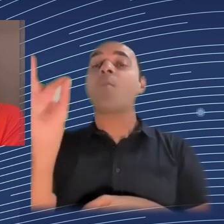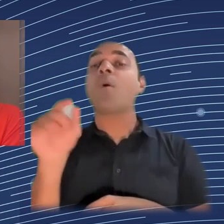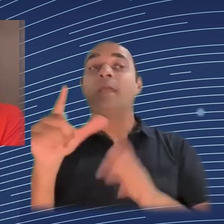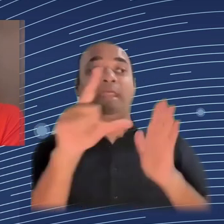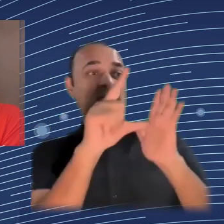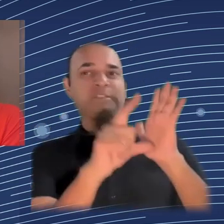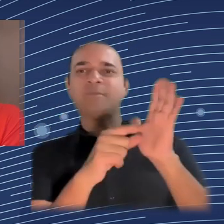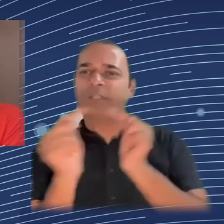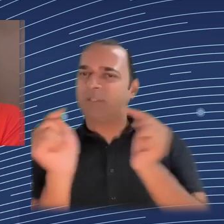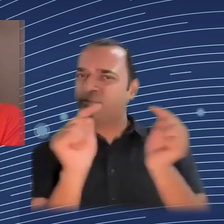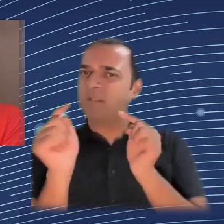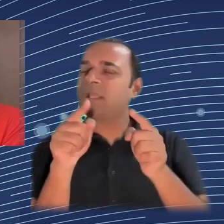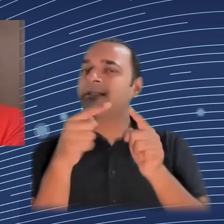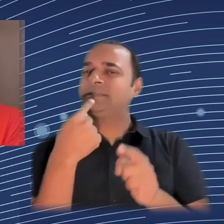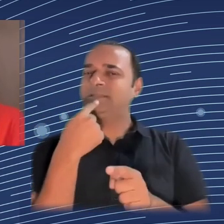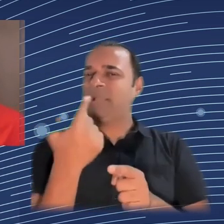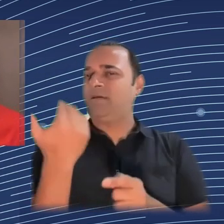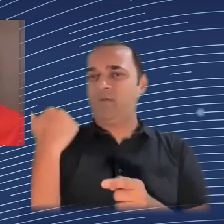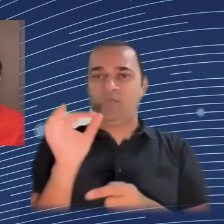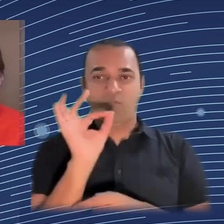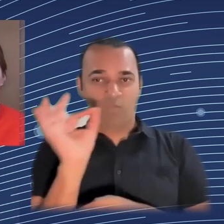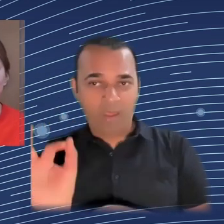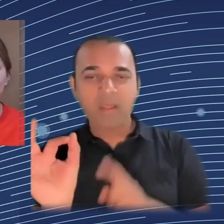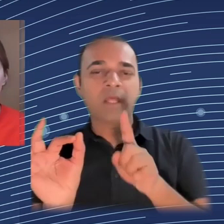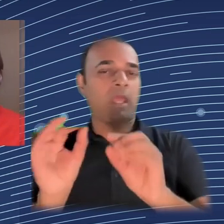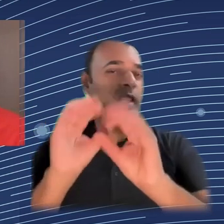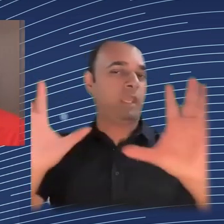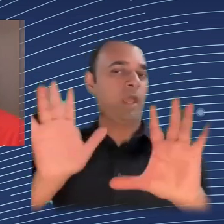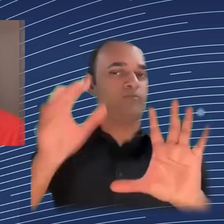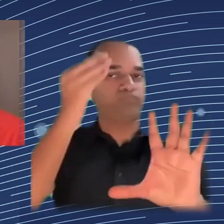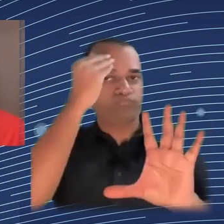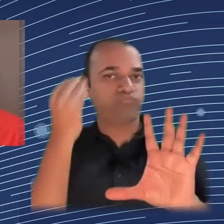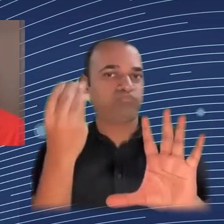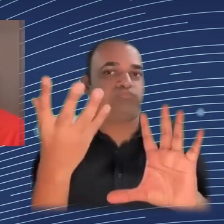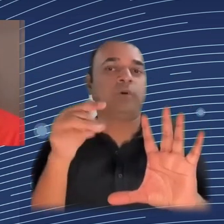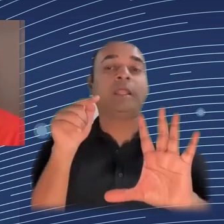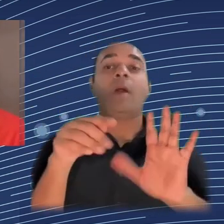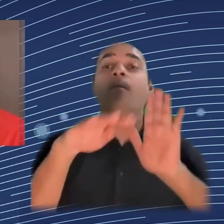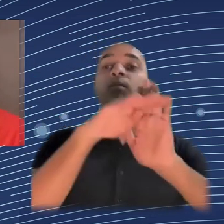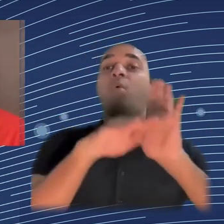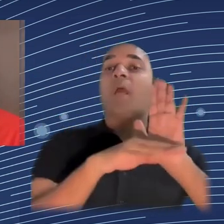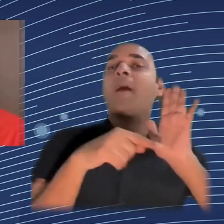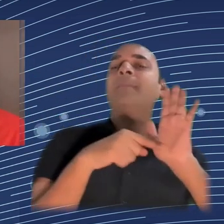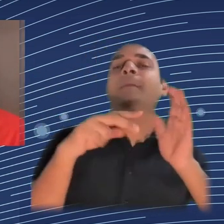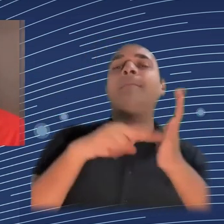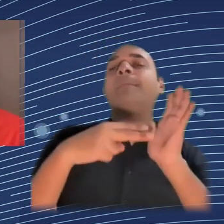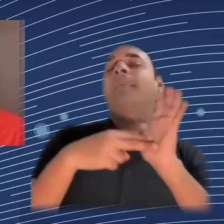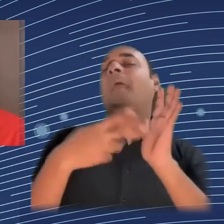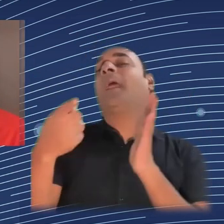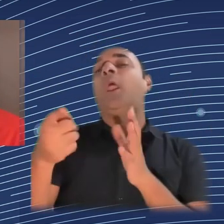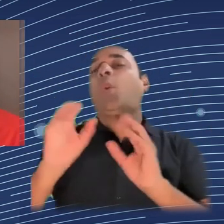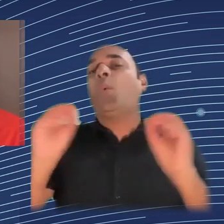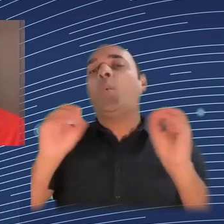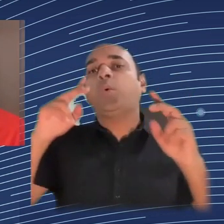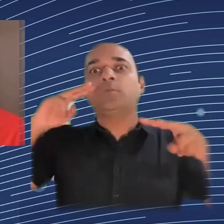including by my top boss. But as far as the commission work program is concerned, there is nothing of the sort. Now, I know there are more questions, but